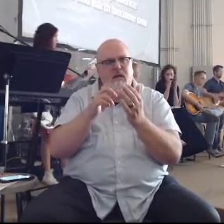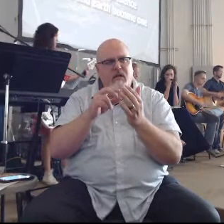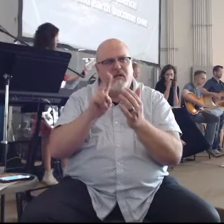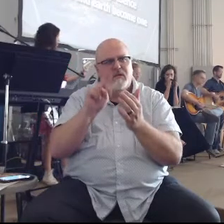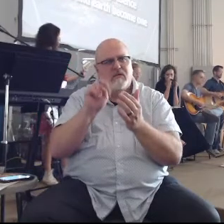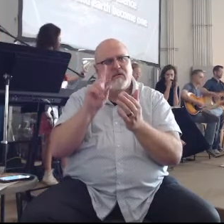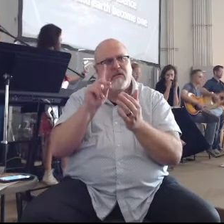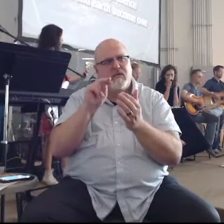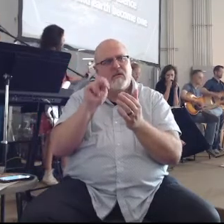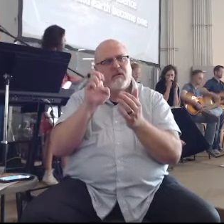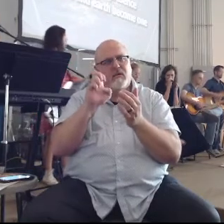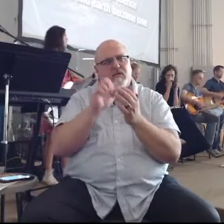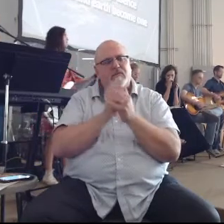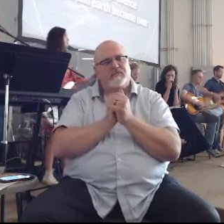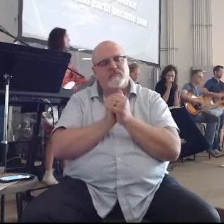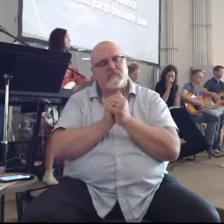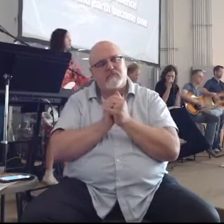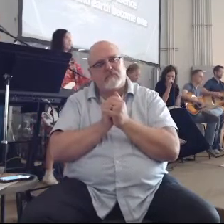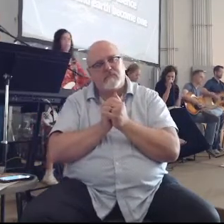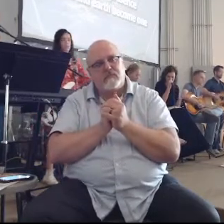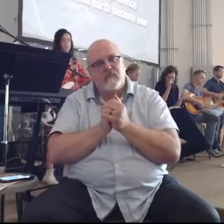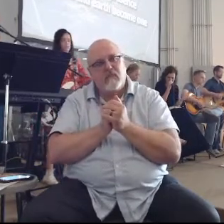undone